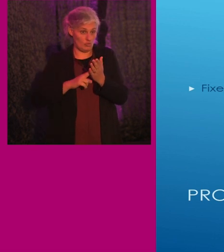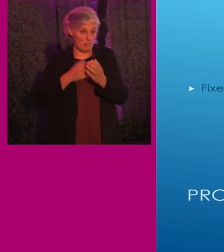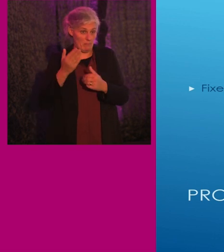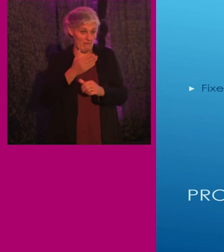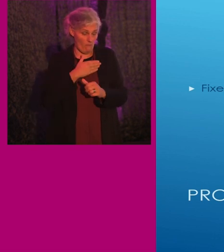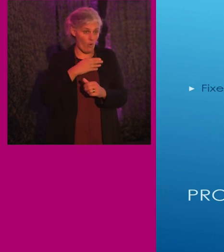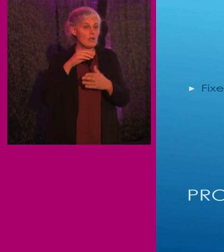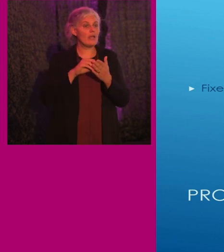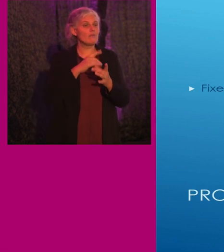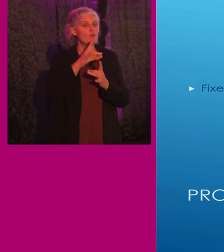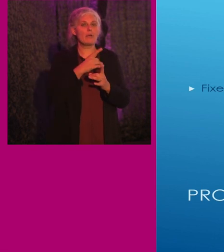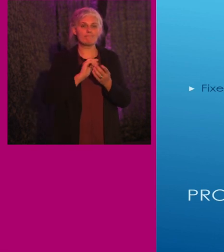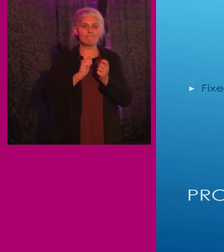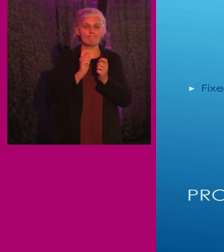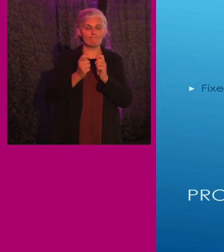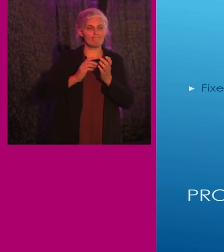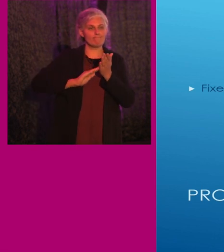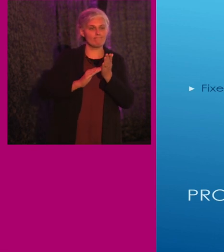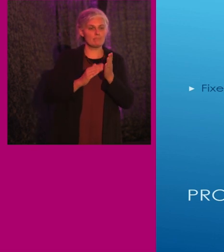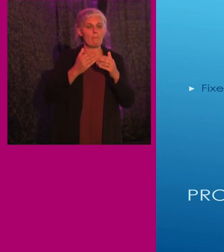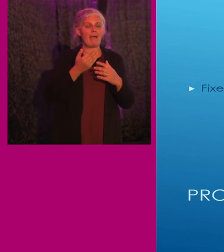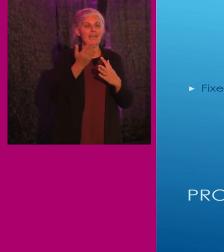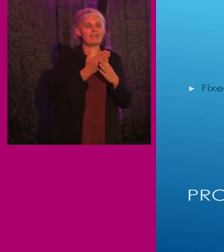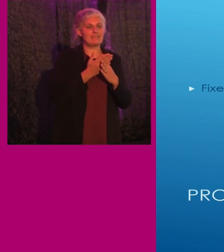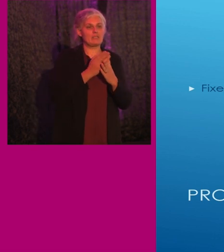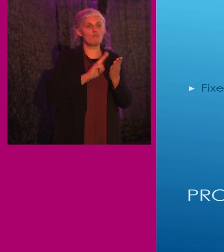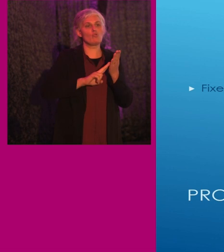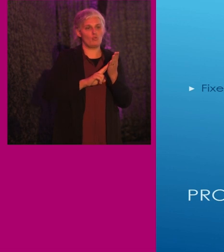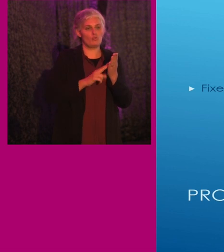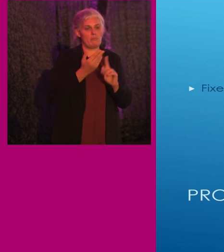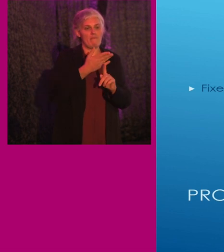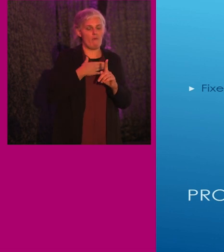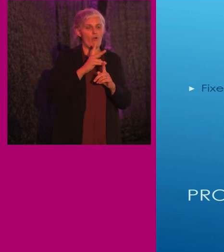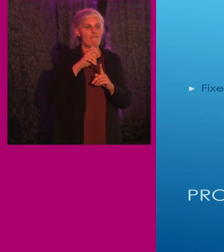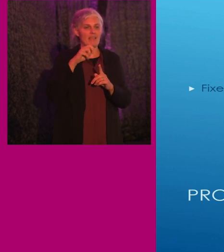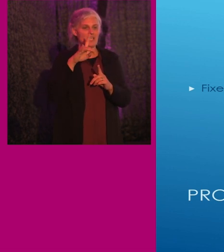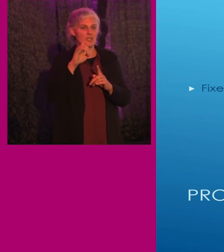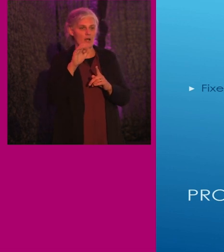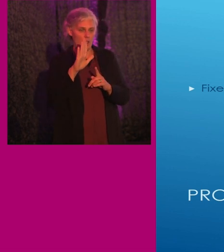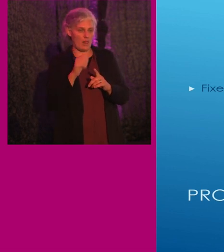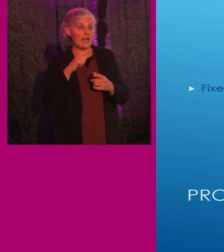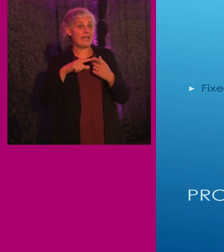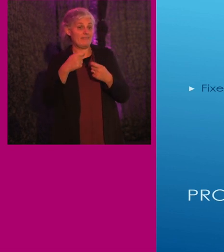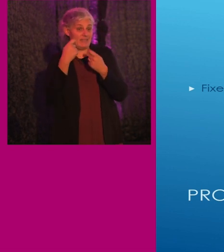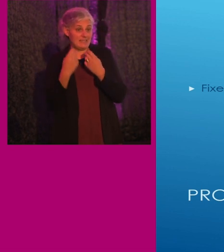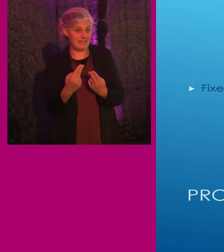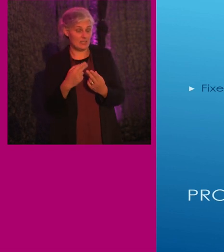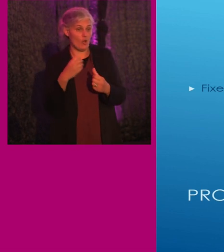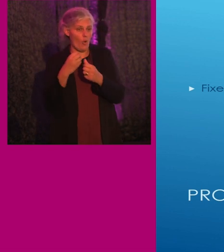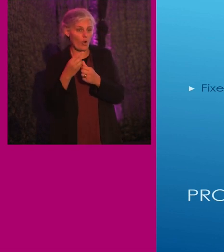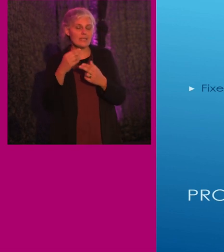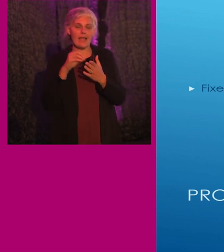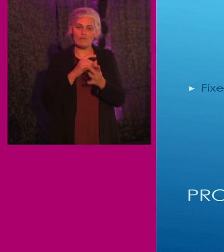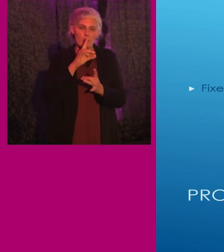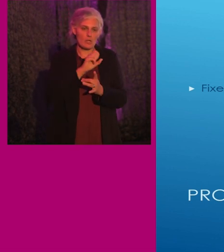demonstrate good faith efforts to buy accessible used vehicles. And if they remanufacture a vehicle, it must be accessible